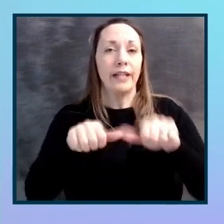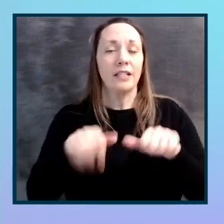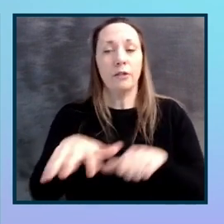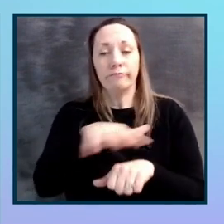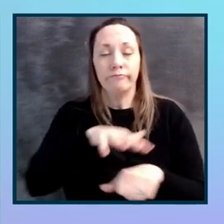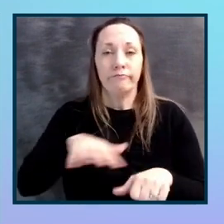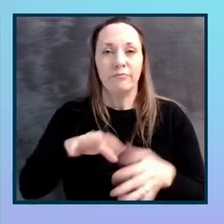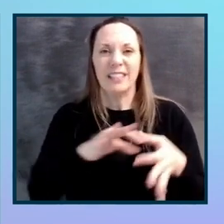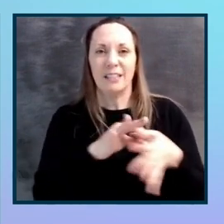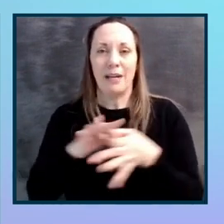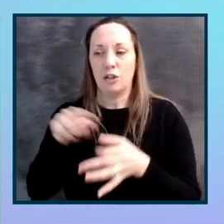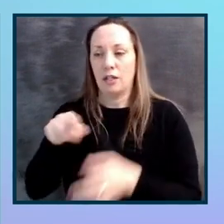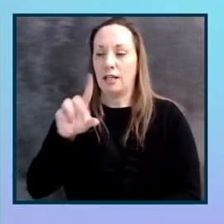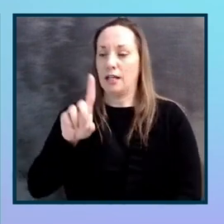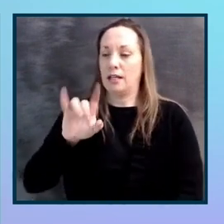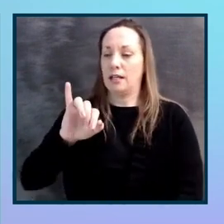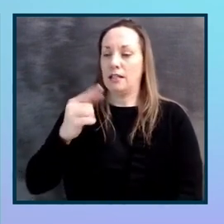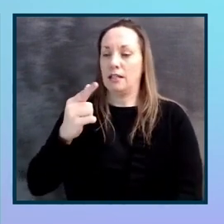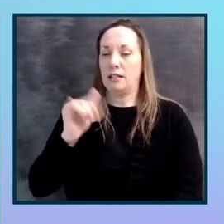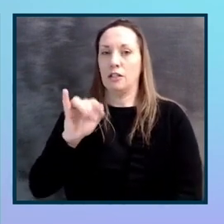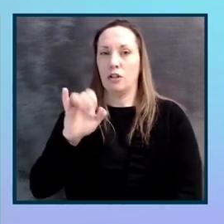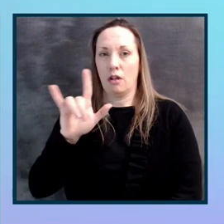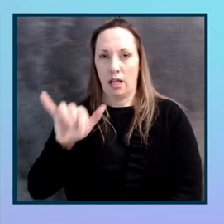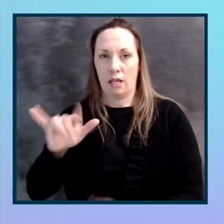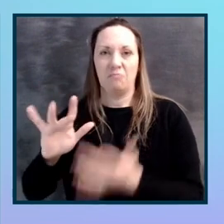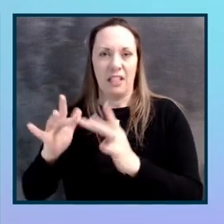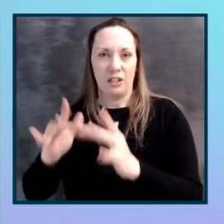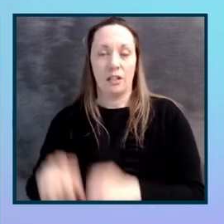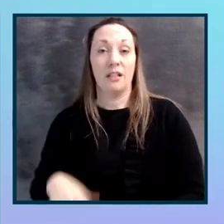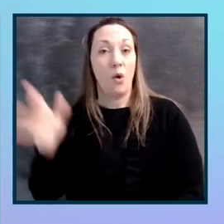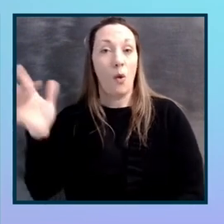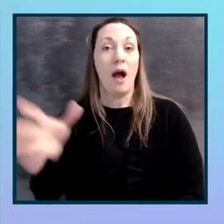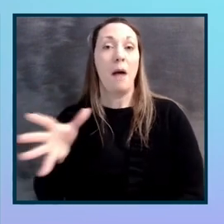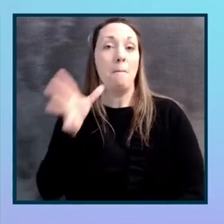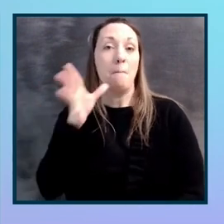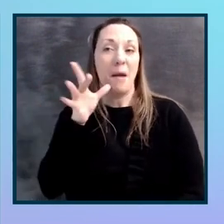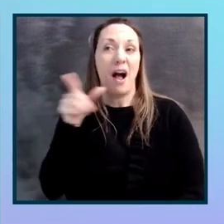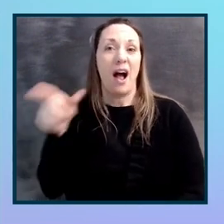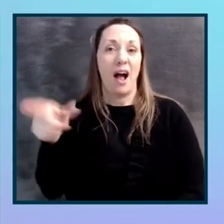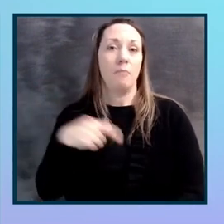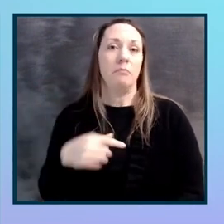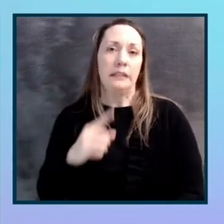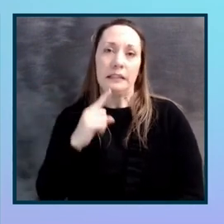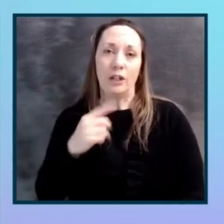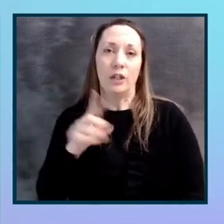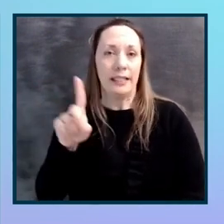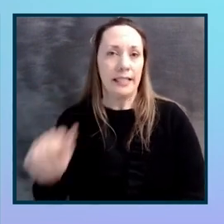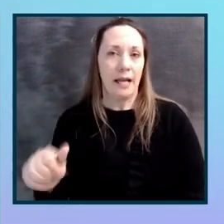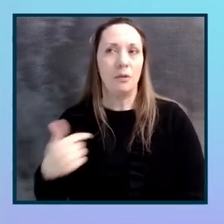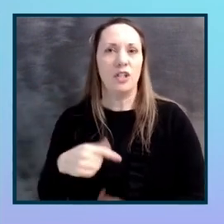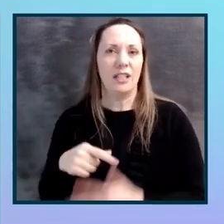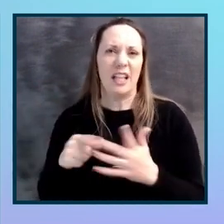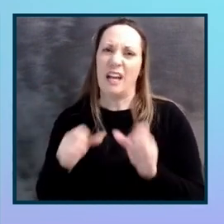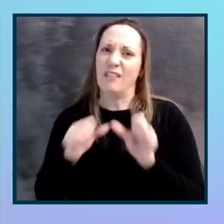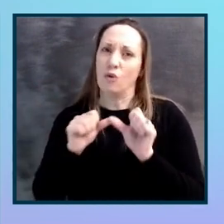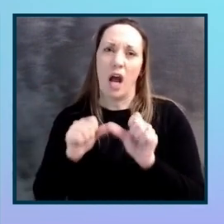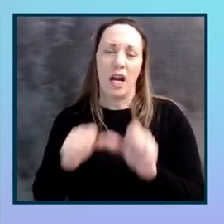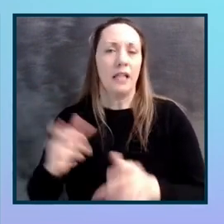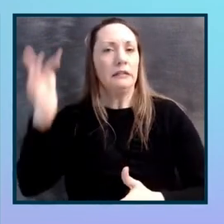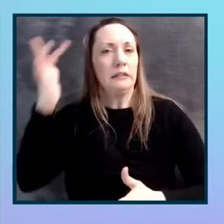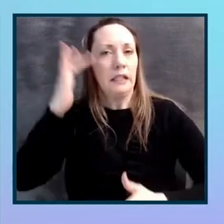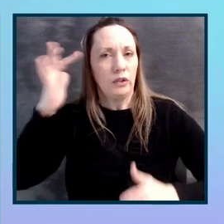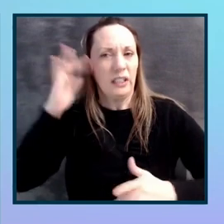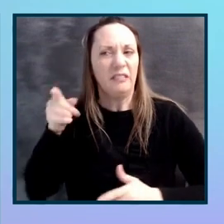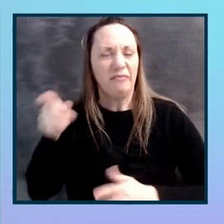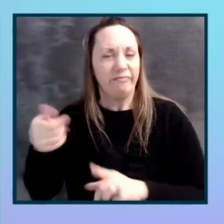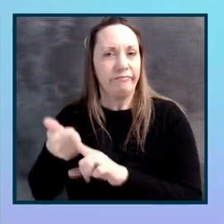partly because my mum is disabled. She has several autoimmune diseases that have left her with a lot of chronic and debilitating pain. So